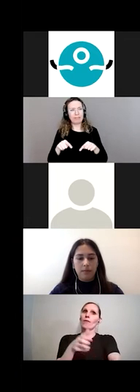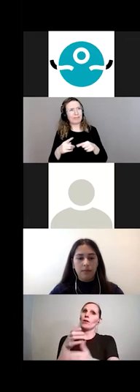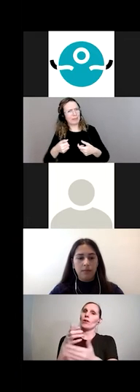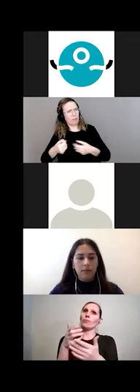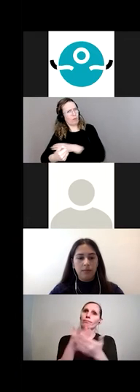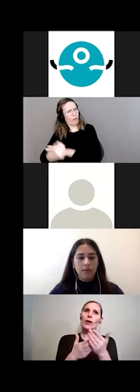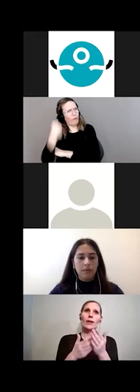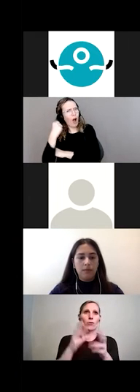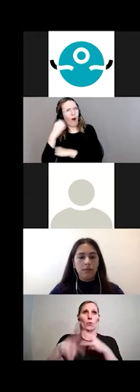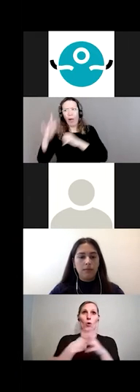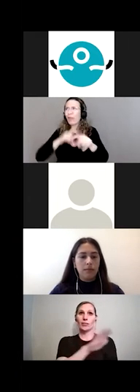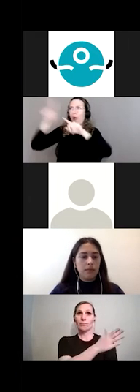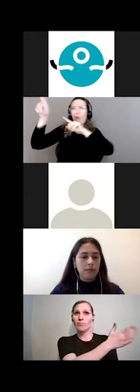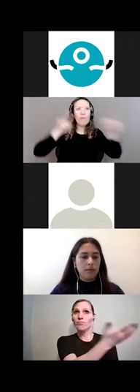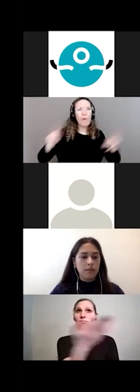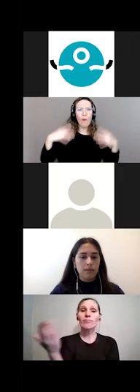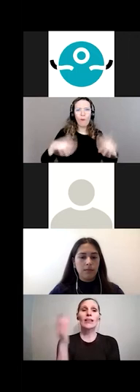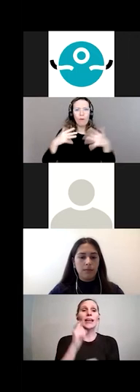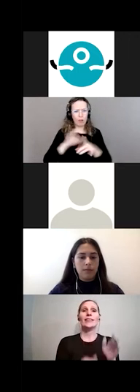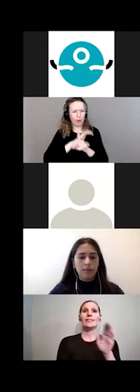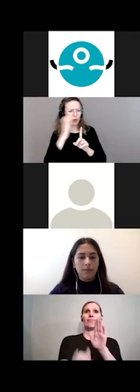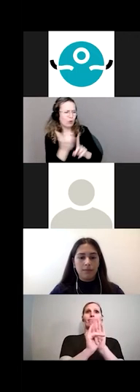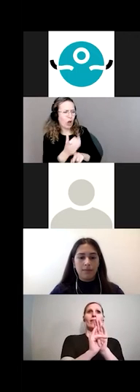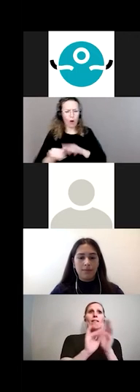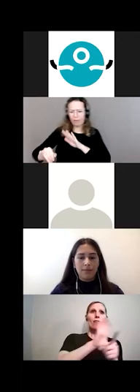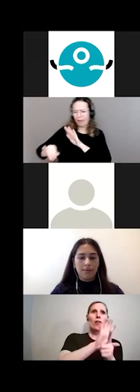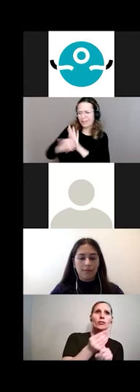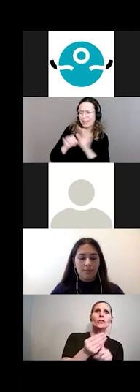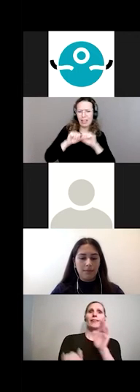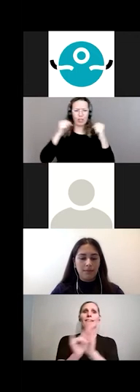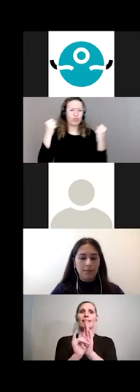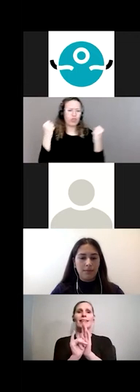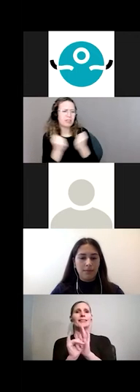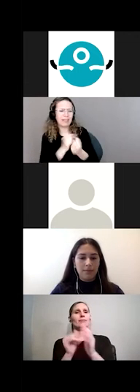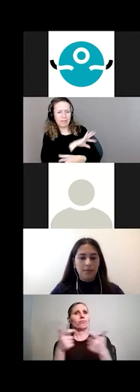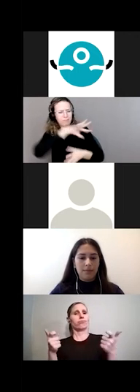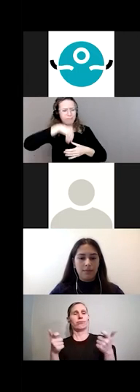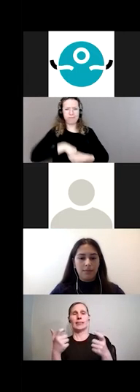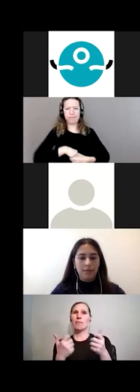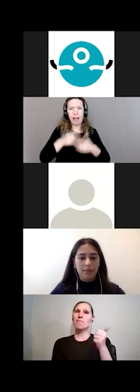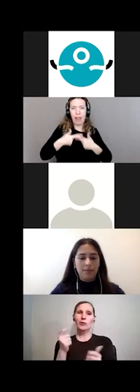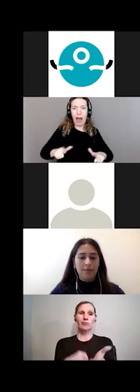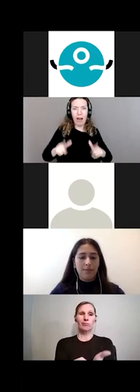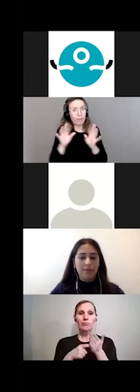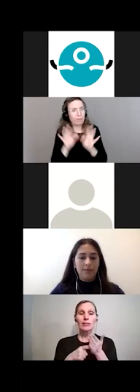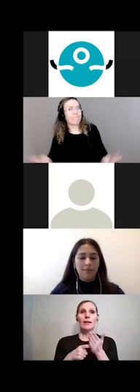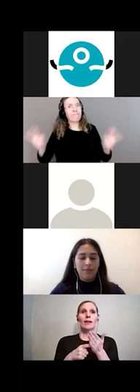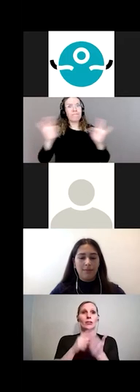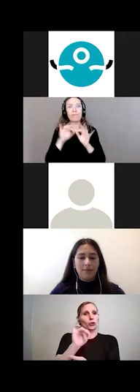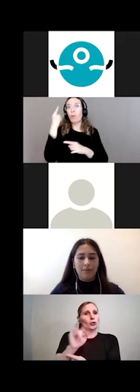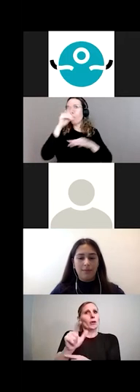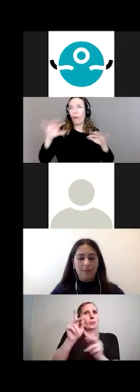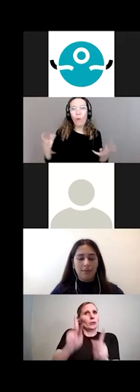in. It defines cultures, identities, and societies, and it is the most essential day-to-day tool that any individual can possess.